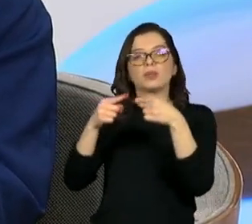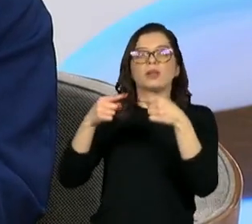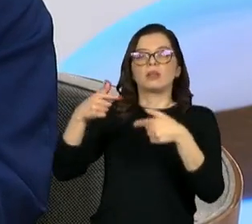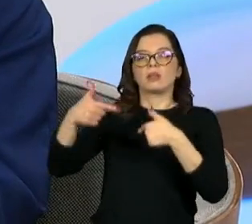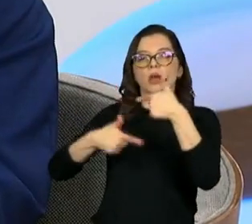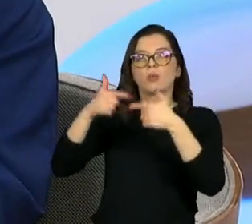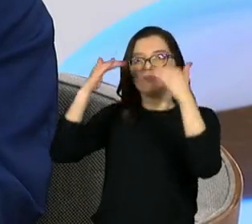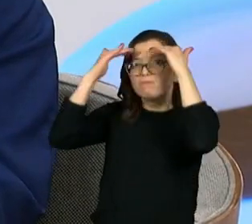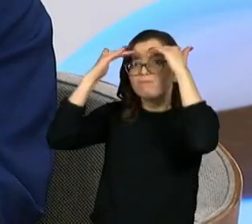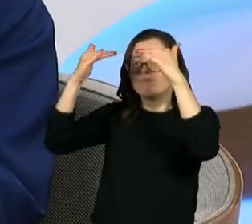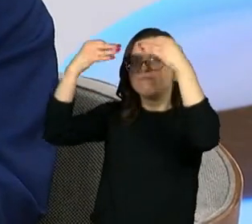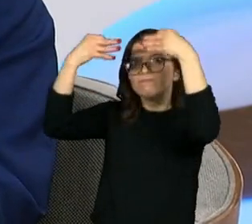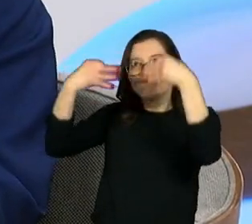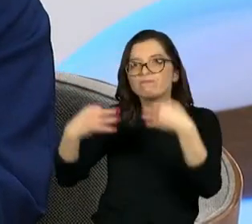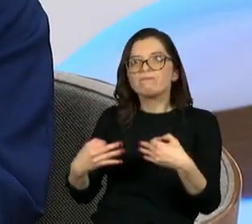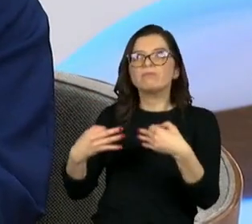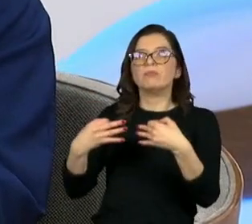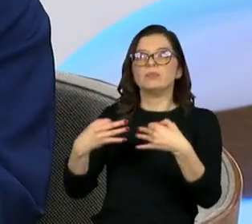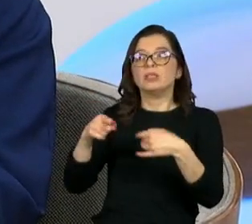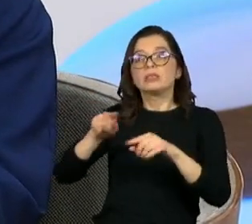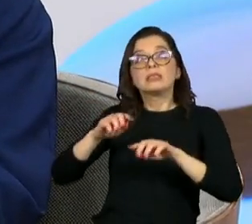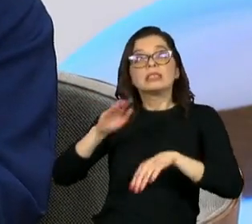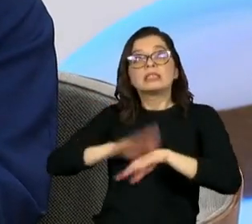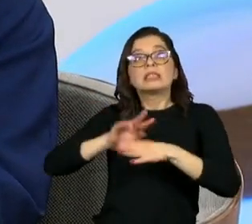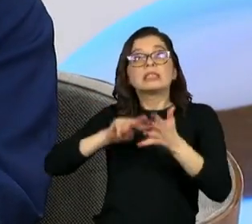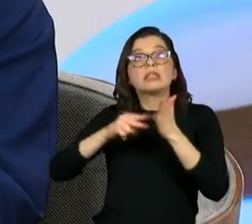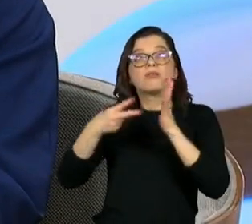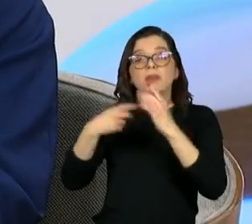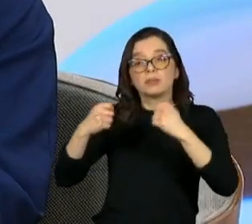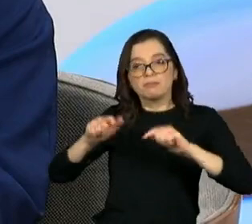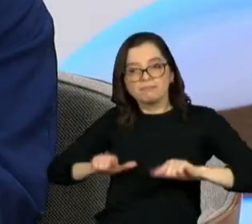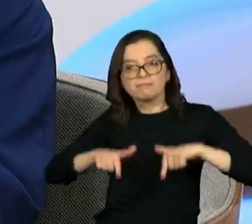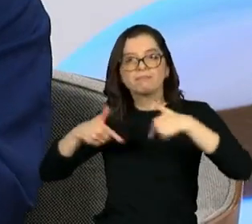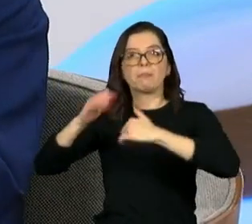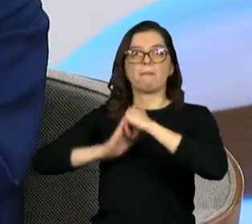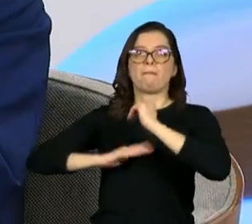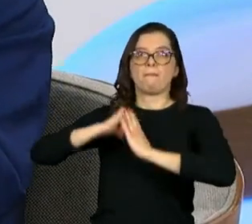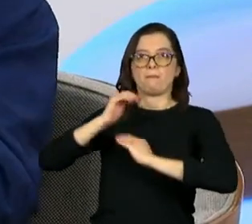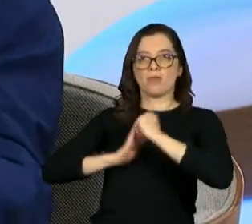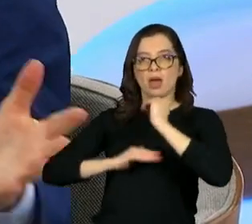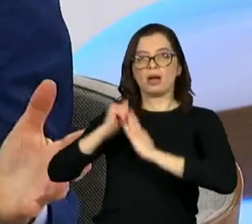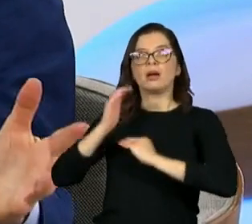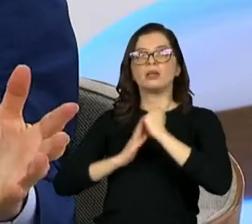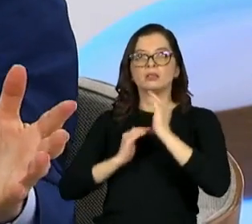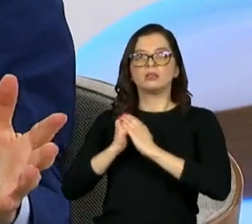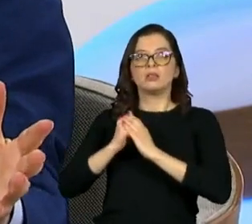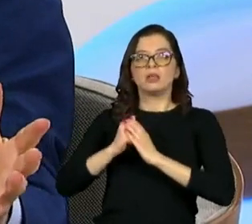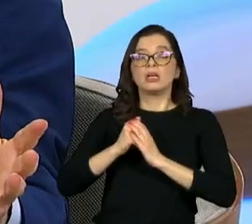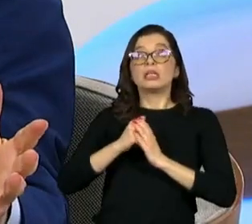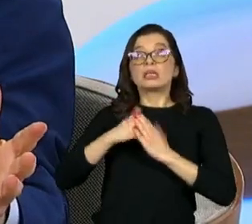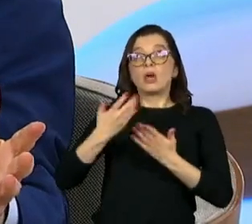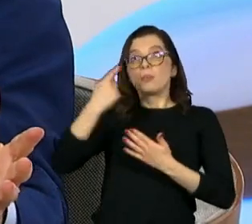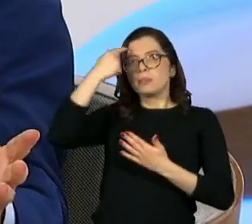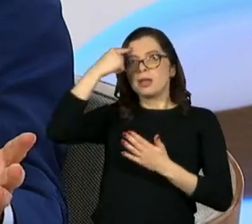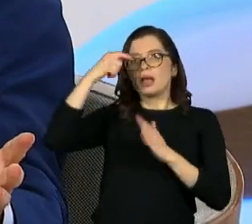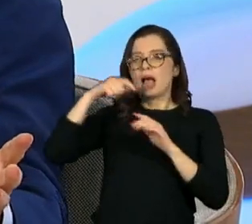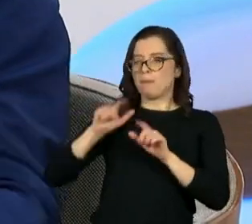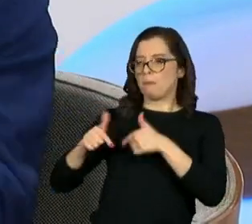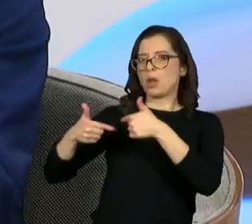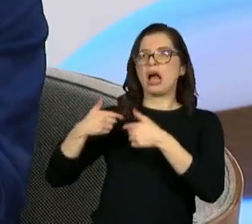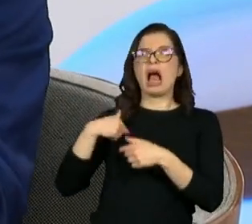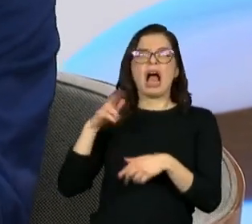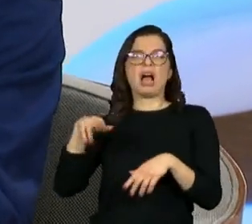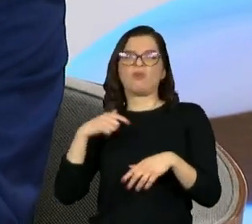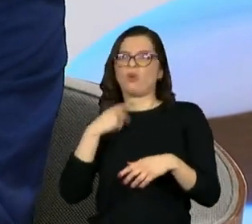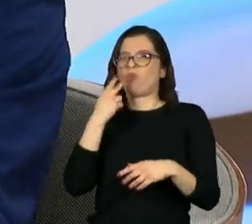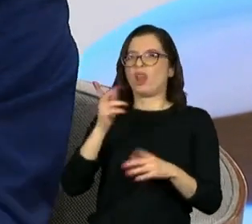the dignity of work and what it means in practice. Now, no politician will say that he